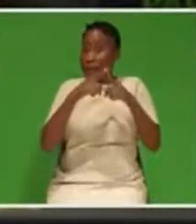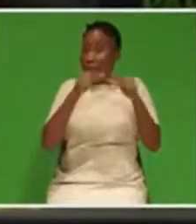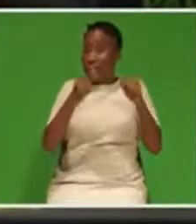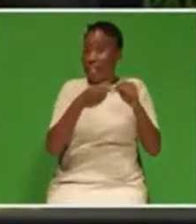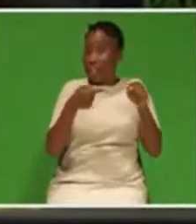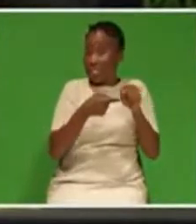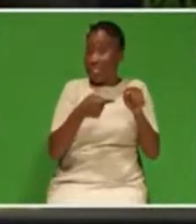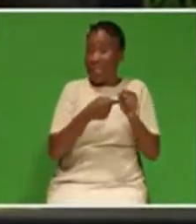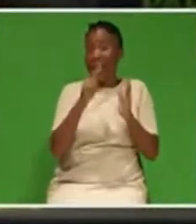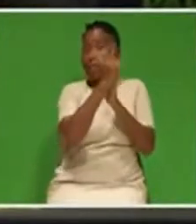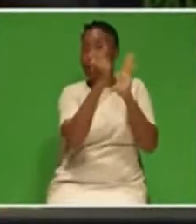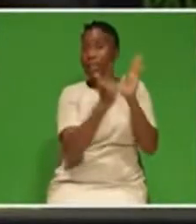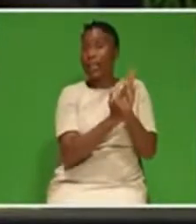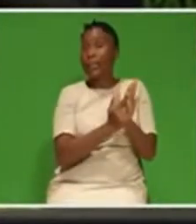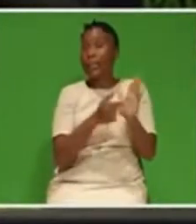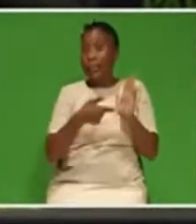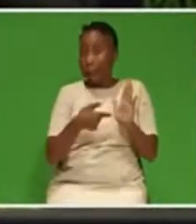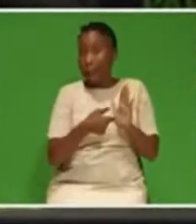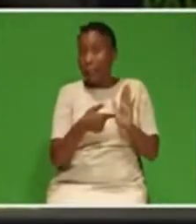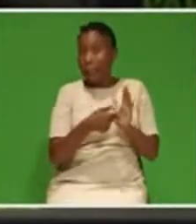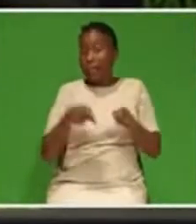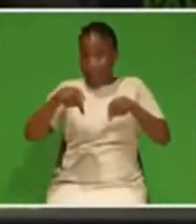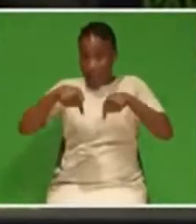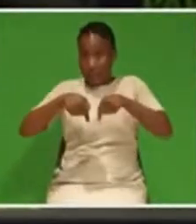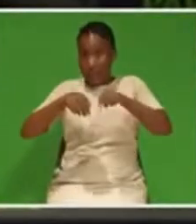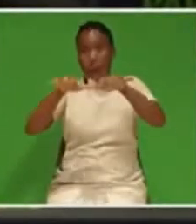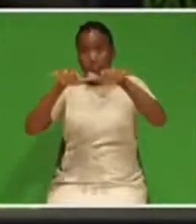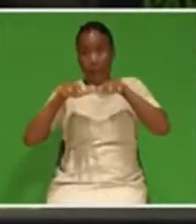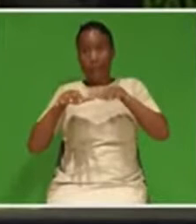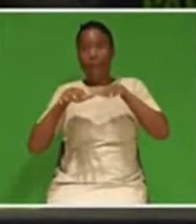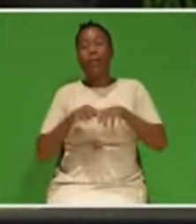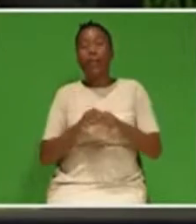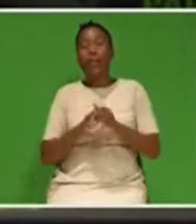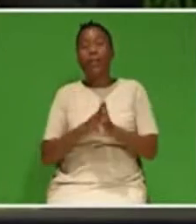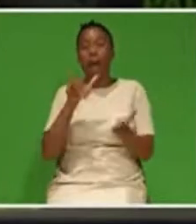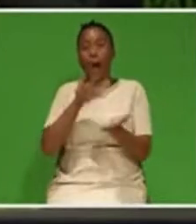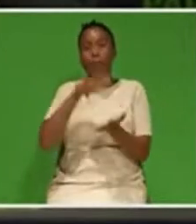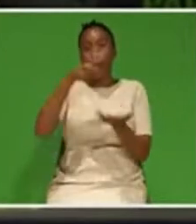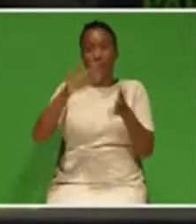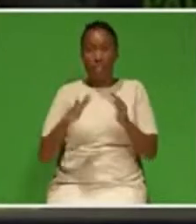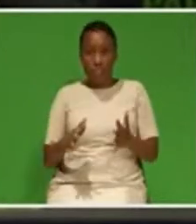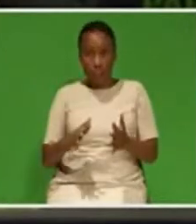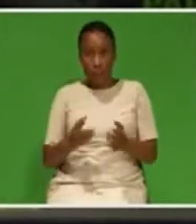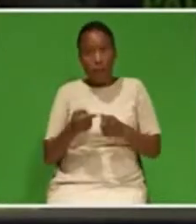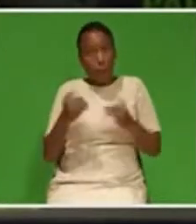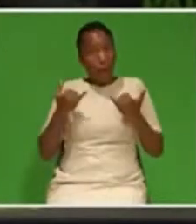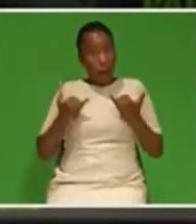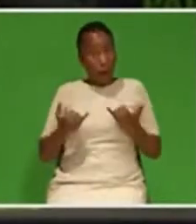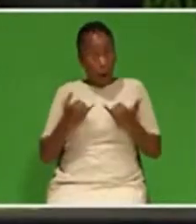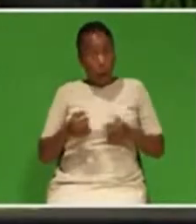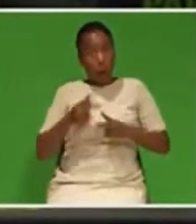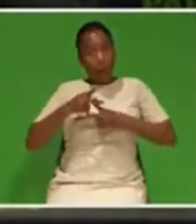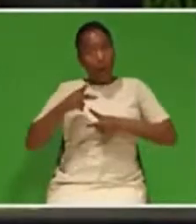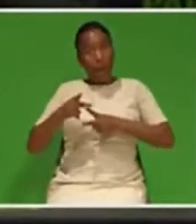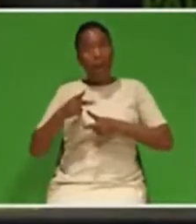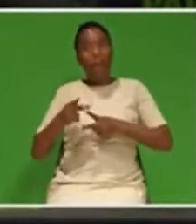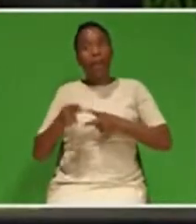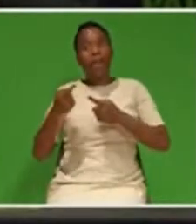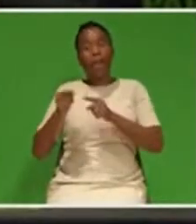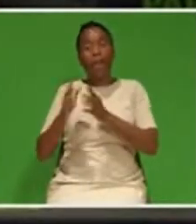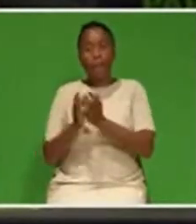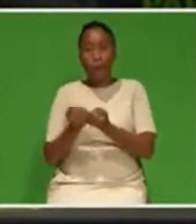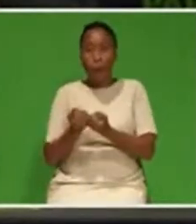approved by this parliament. In the meantime, we are preparing for its implementation